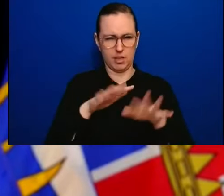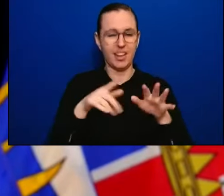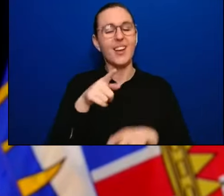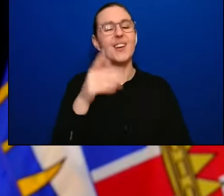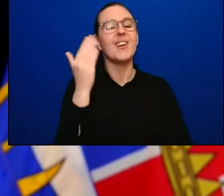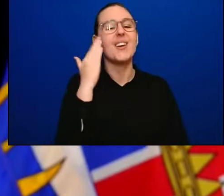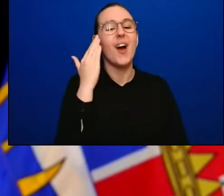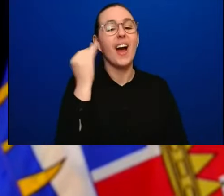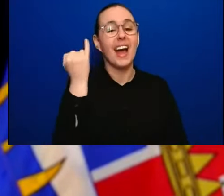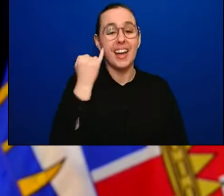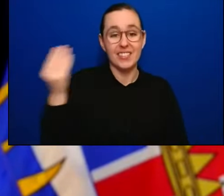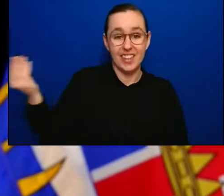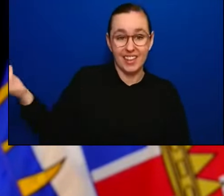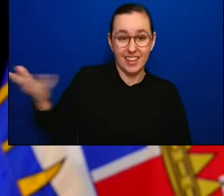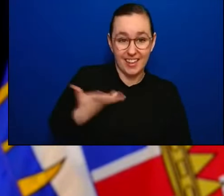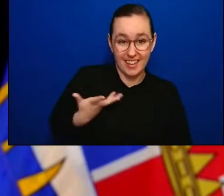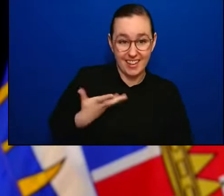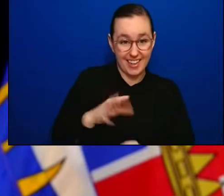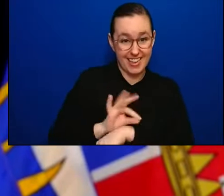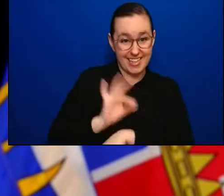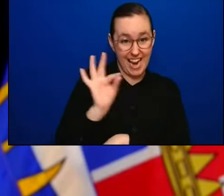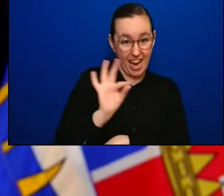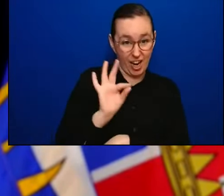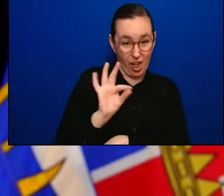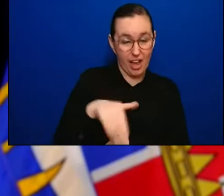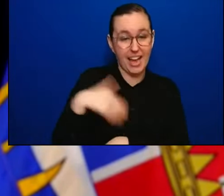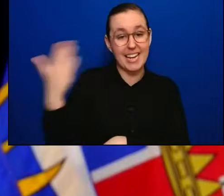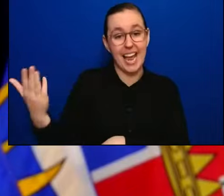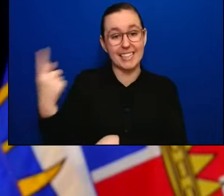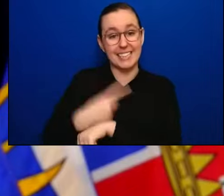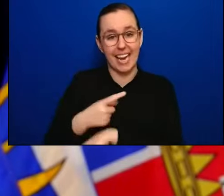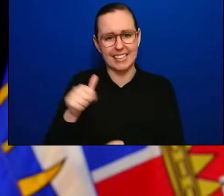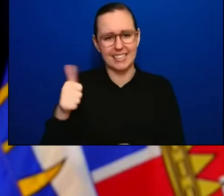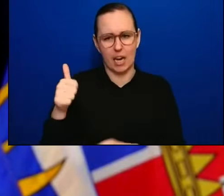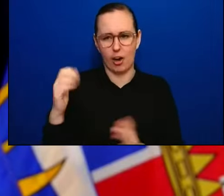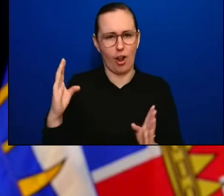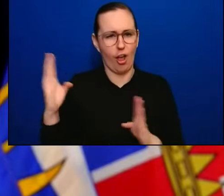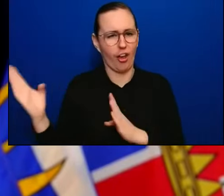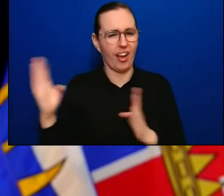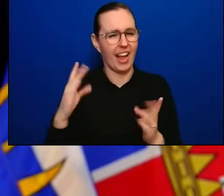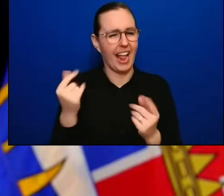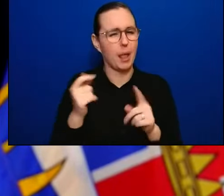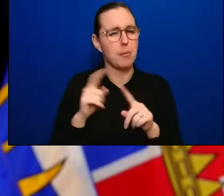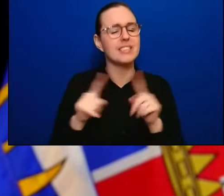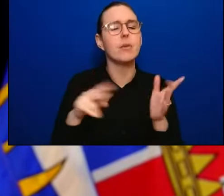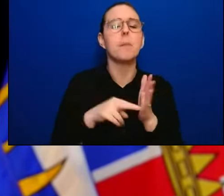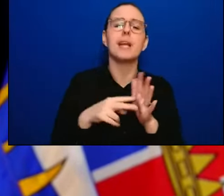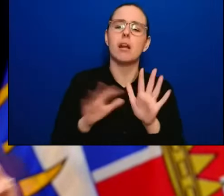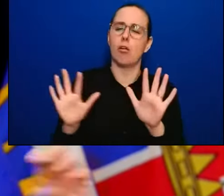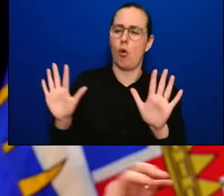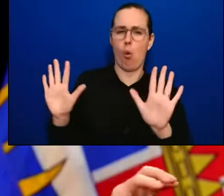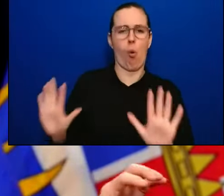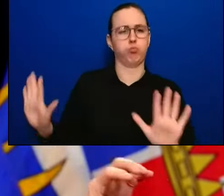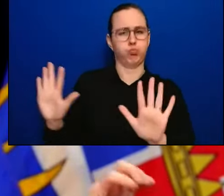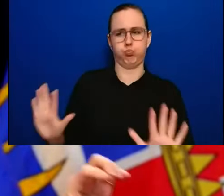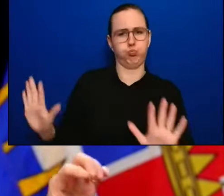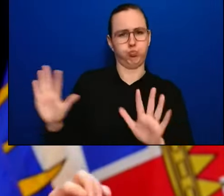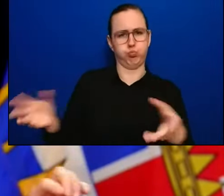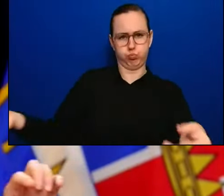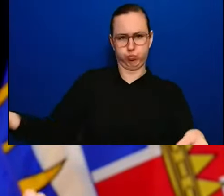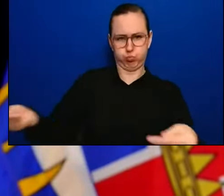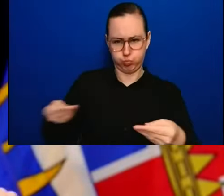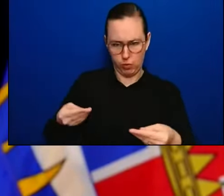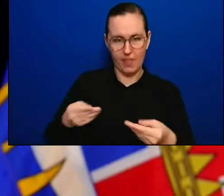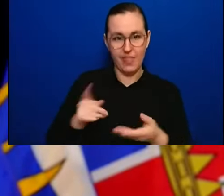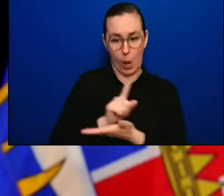second runners. A whole bunch of things happen on a day-to-day basis that we can then once a week look back and get